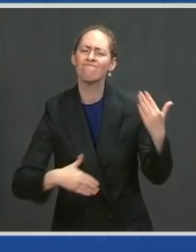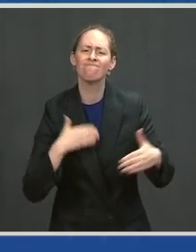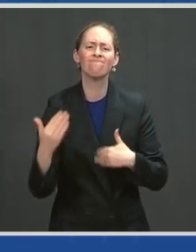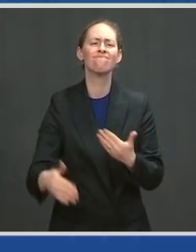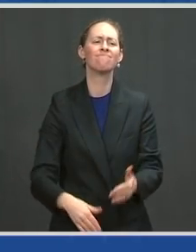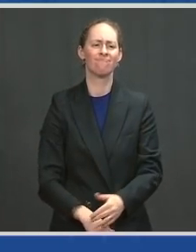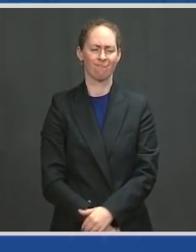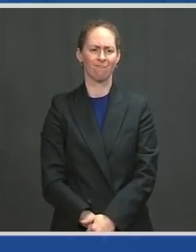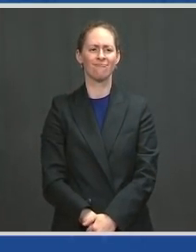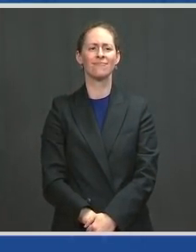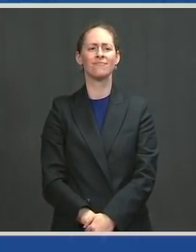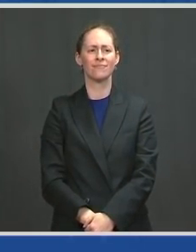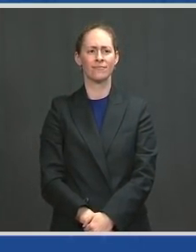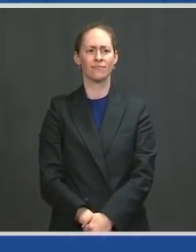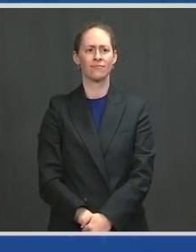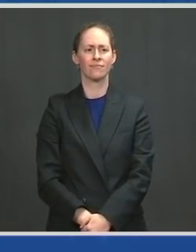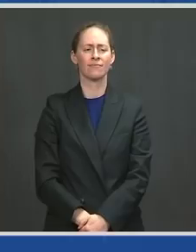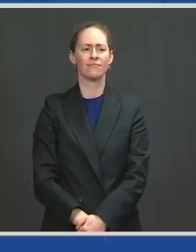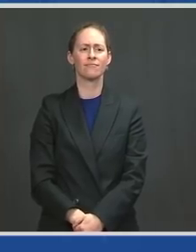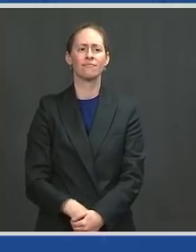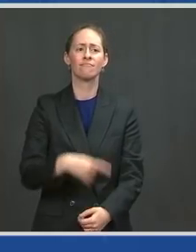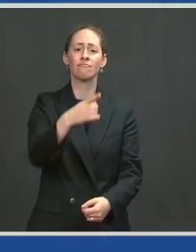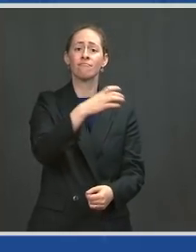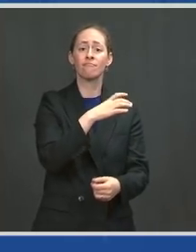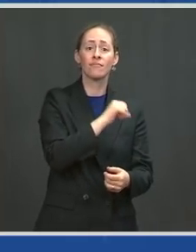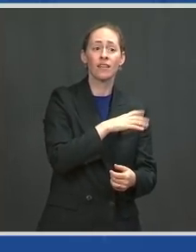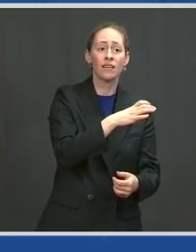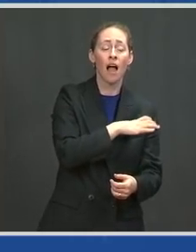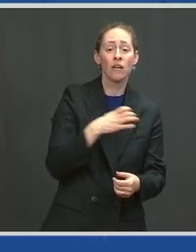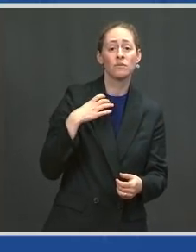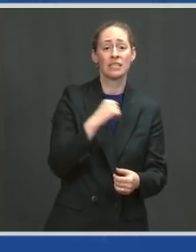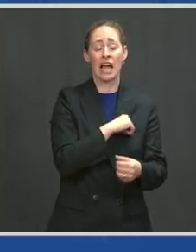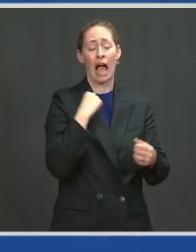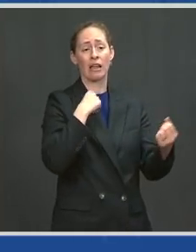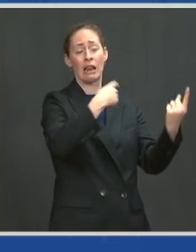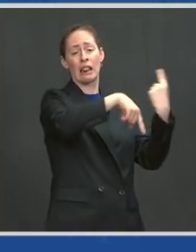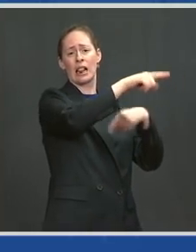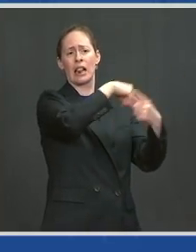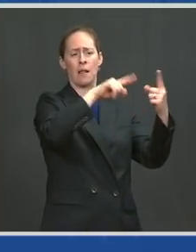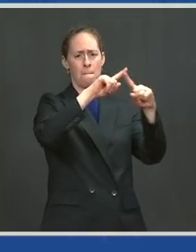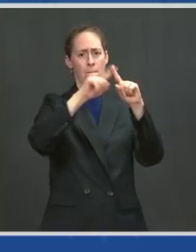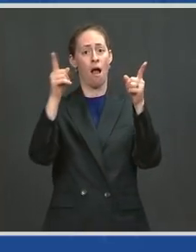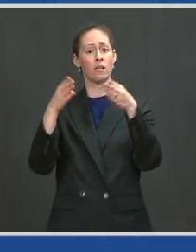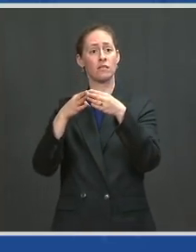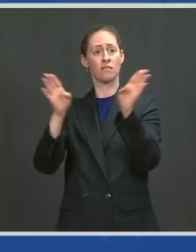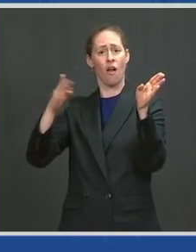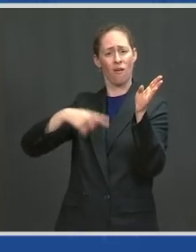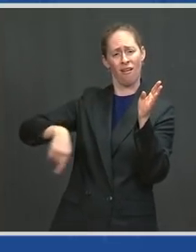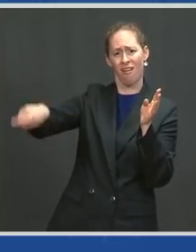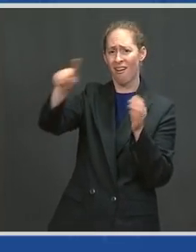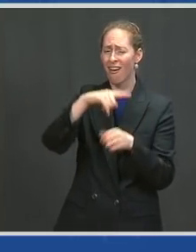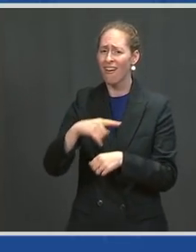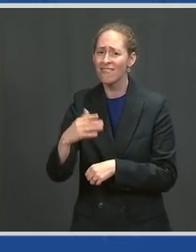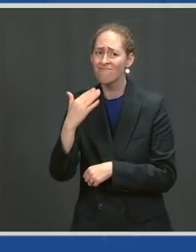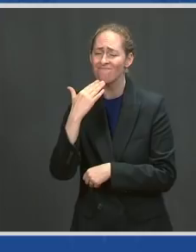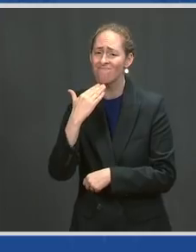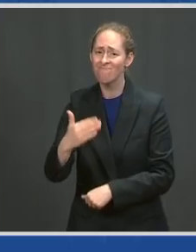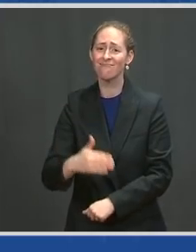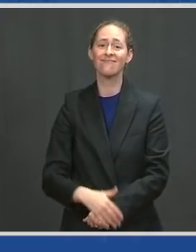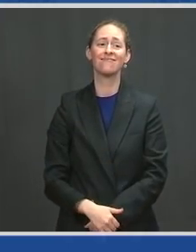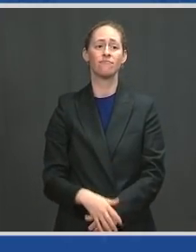and the elected officials are. But we're getting there. If you aren't vaccinated yet, it's never been easier.